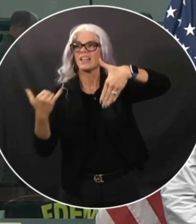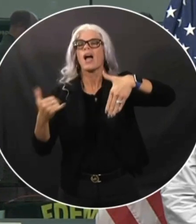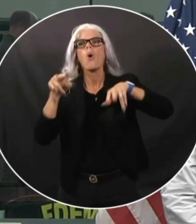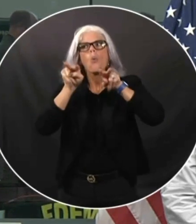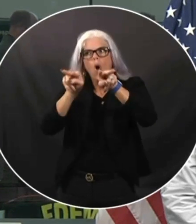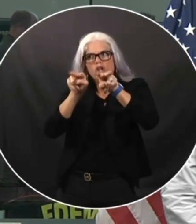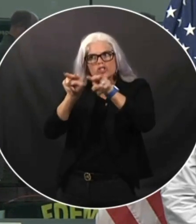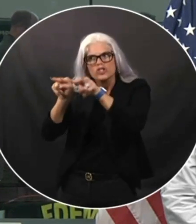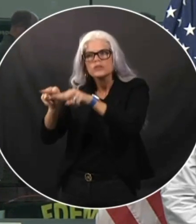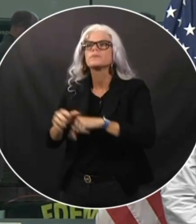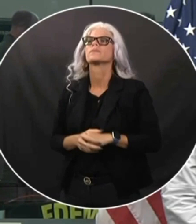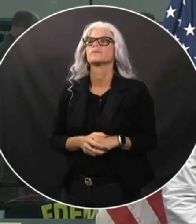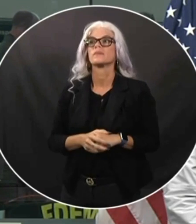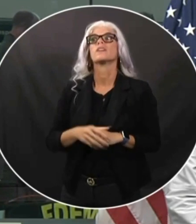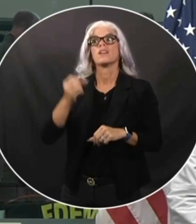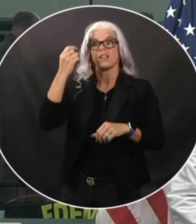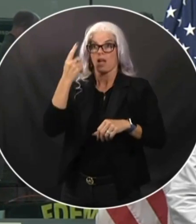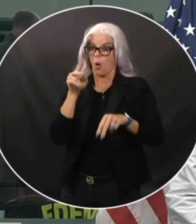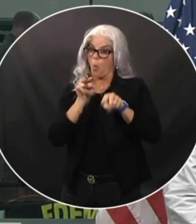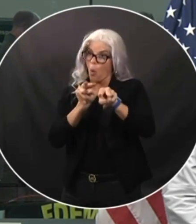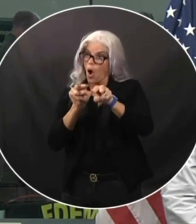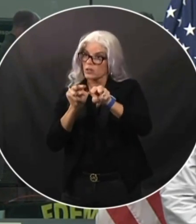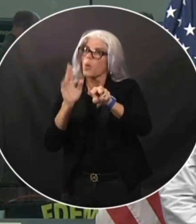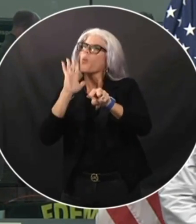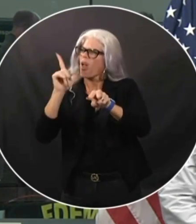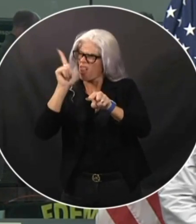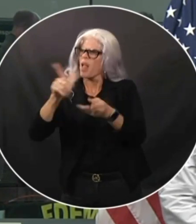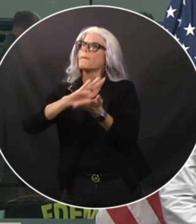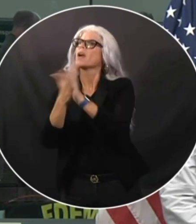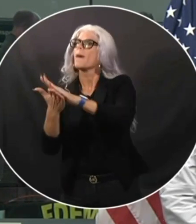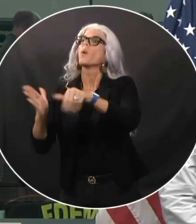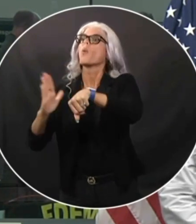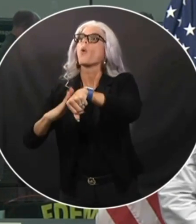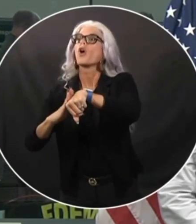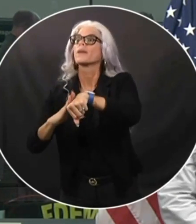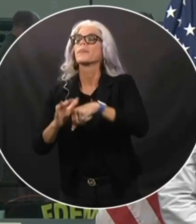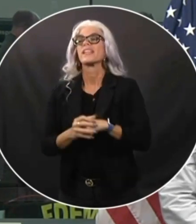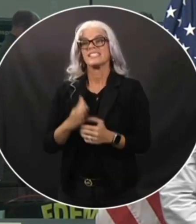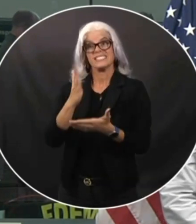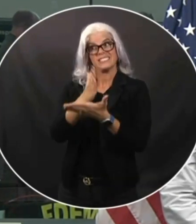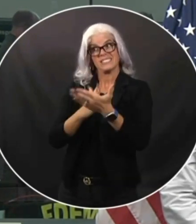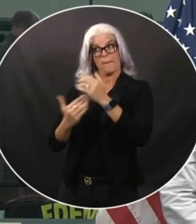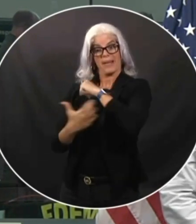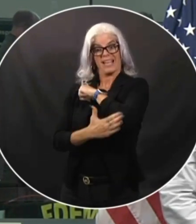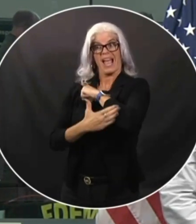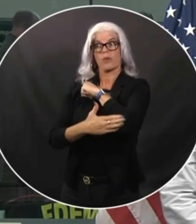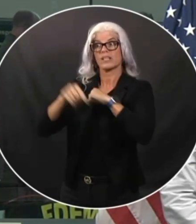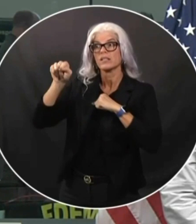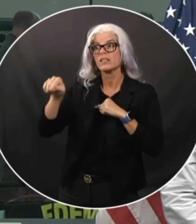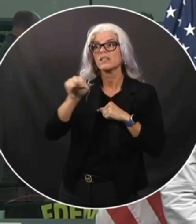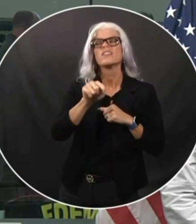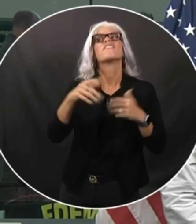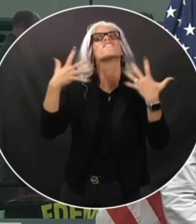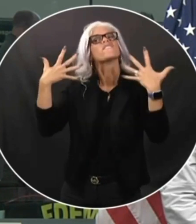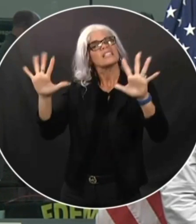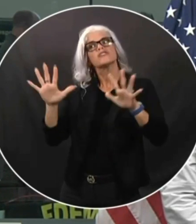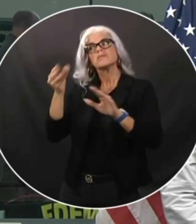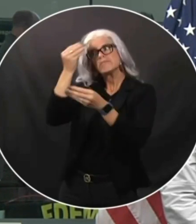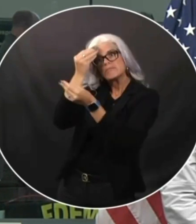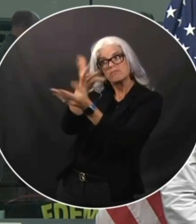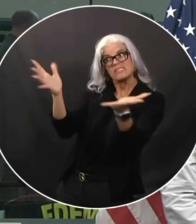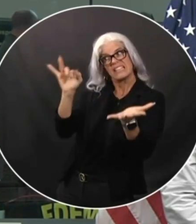Now some counties have begun issuing evacuation orders or voluntary evacuations.